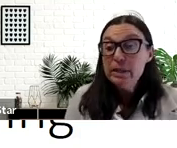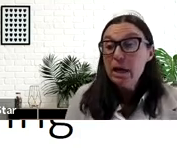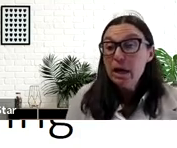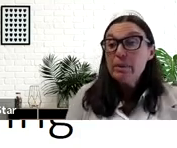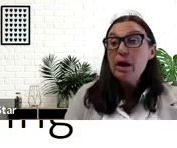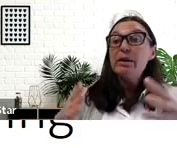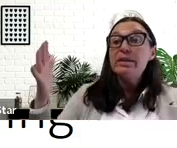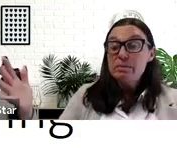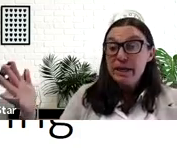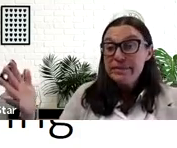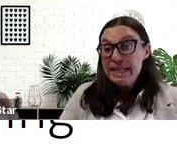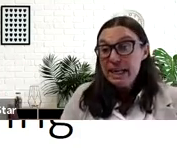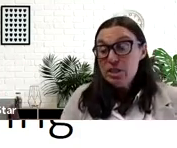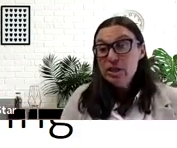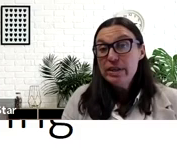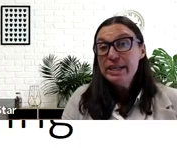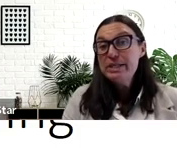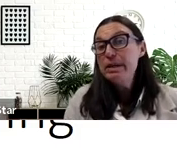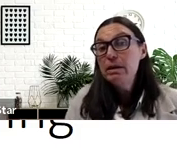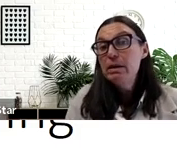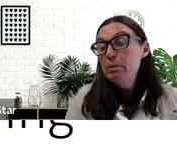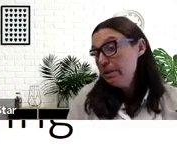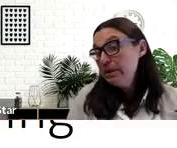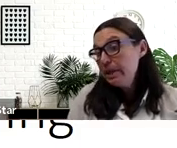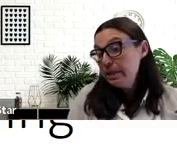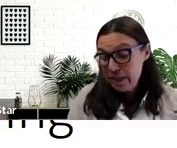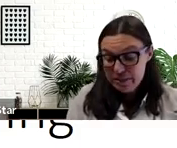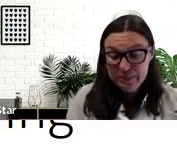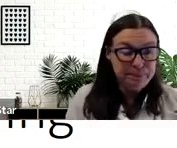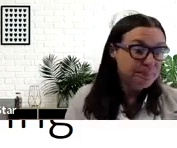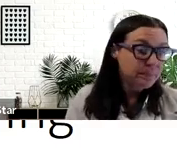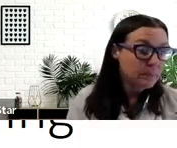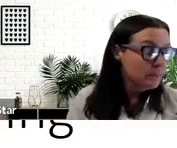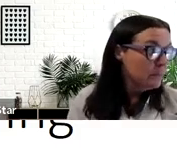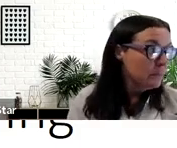time on this big of a stage that it has been publicly recognized.